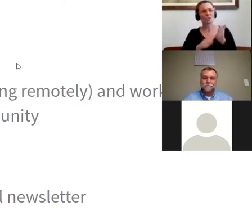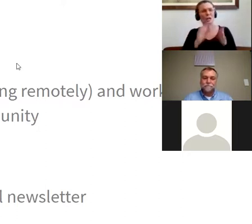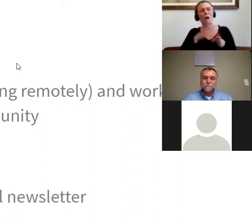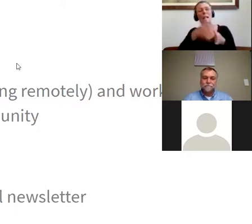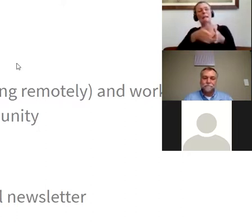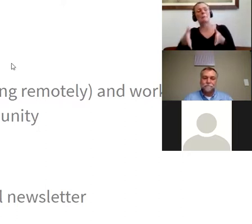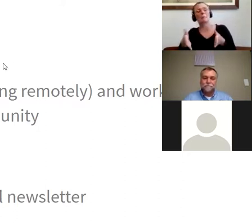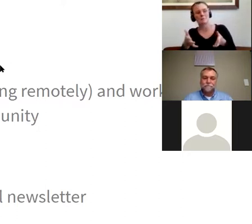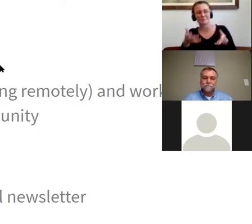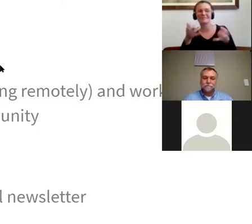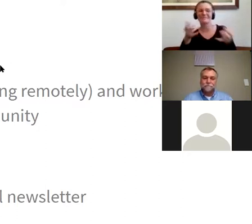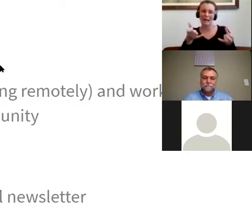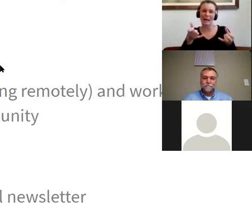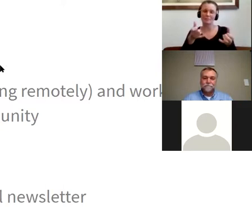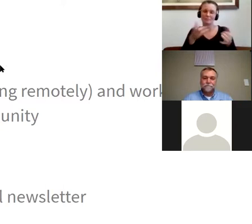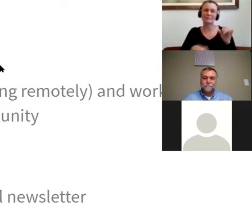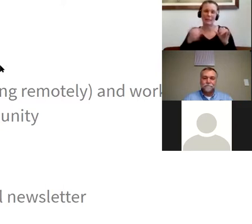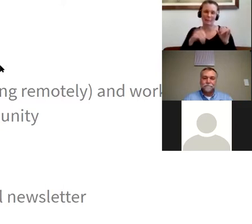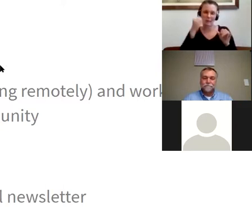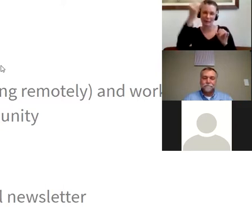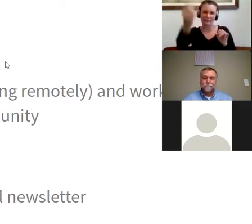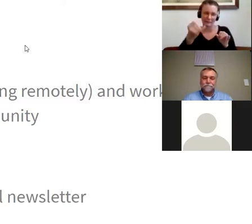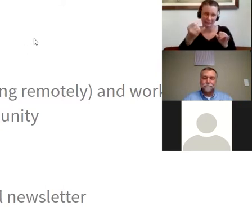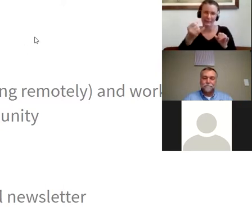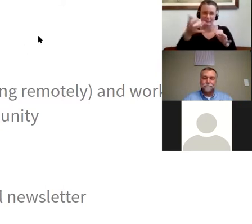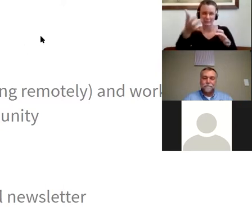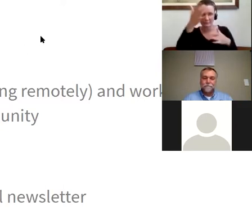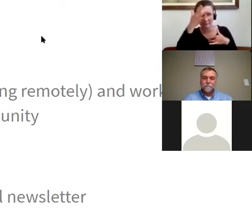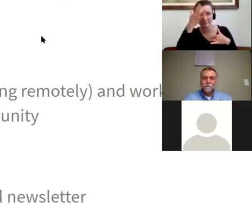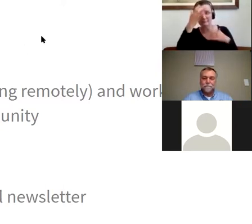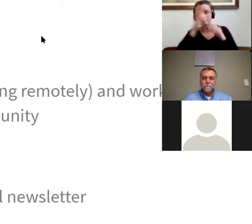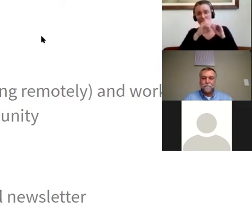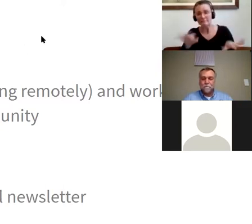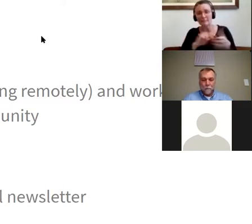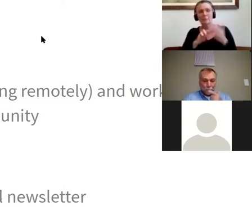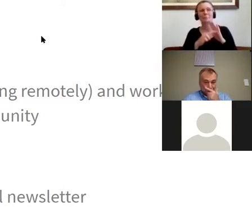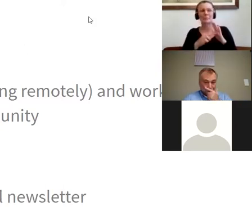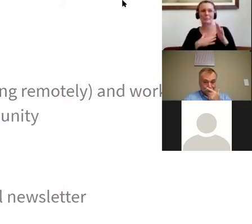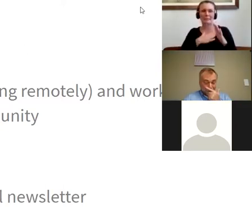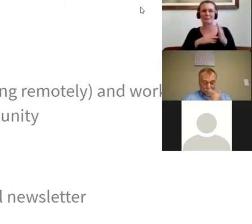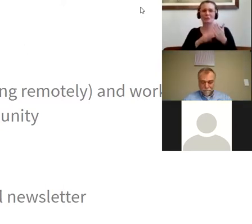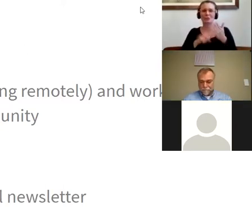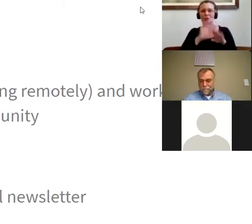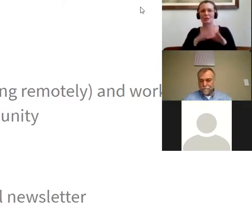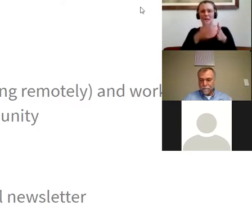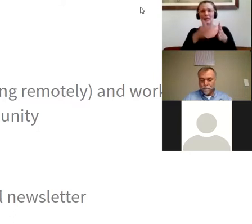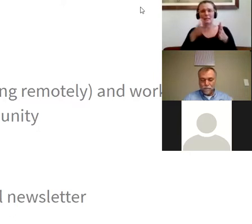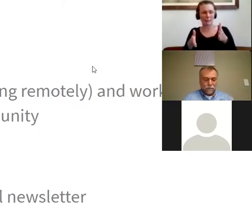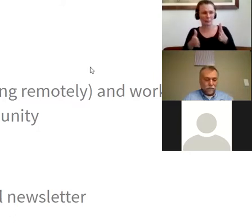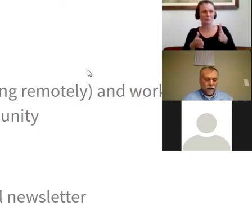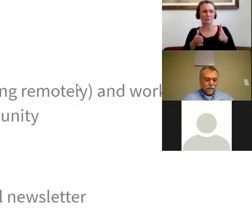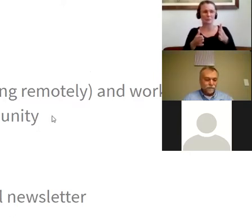nobody better to check on the elder neighbor living next to you. So this friendly phone call program has been extremely successful.